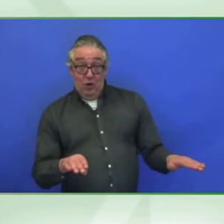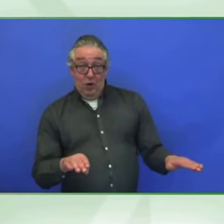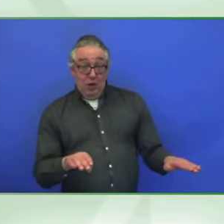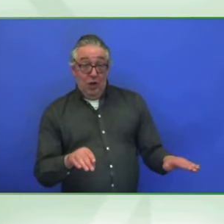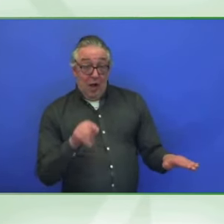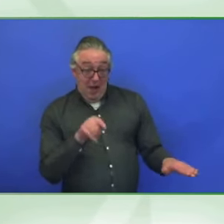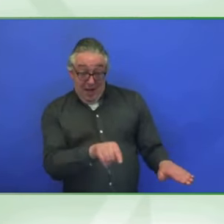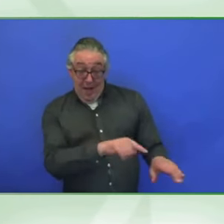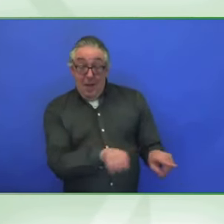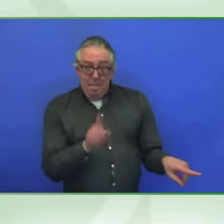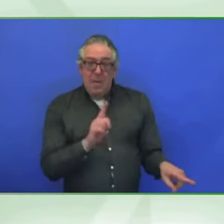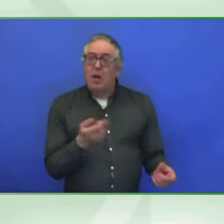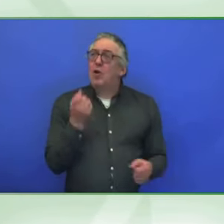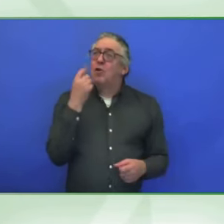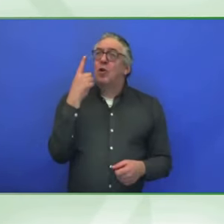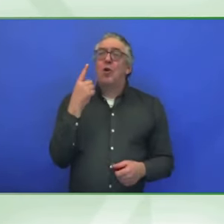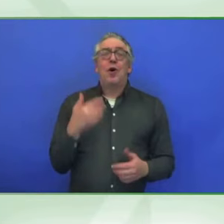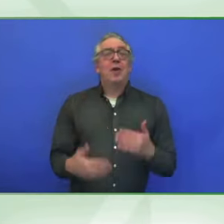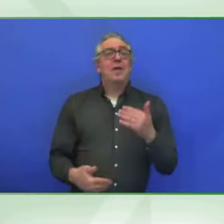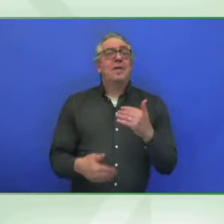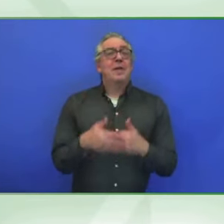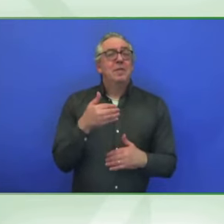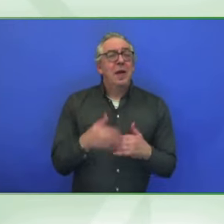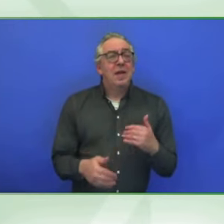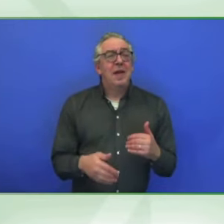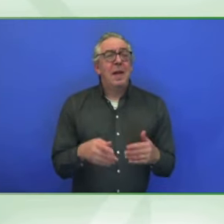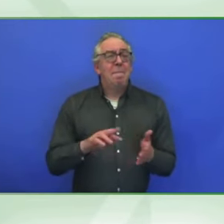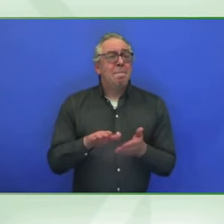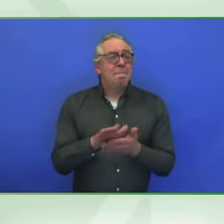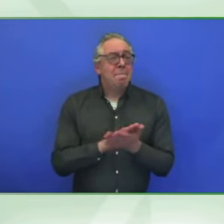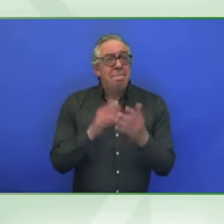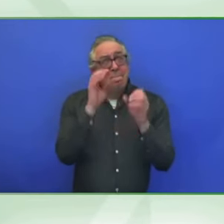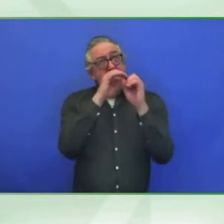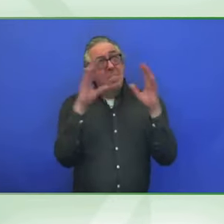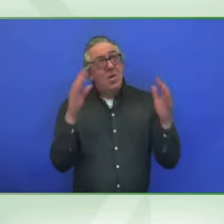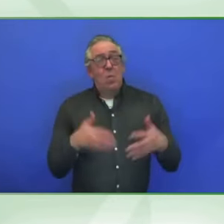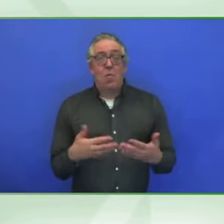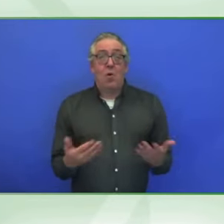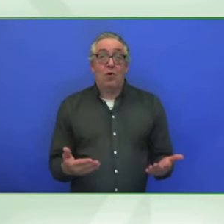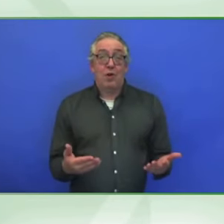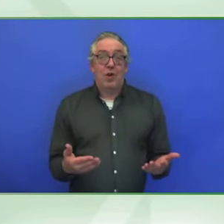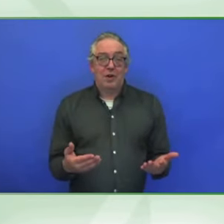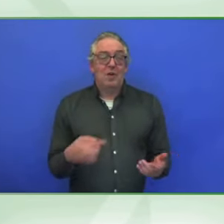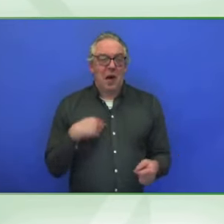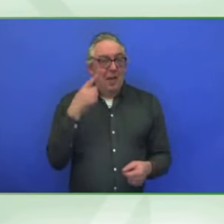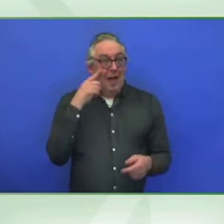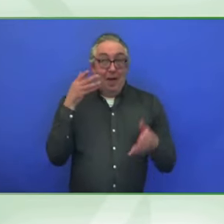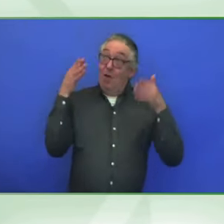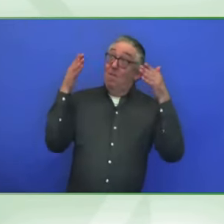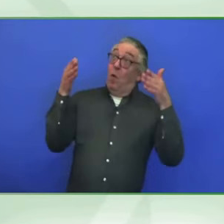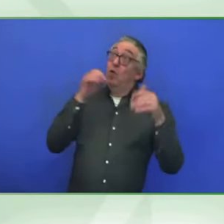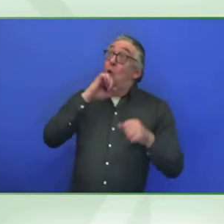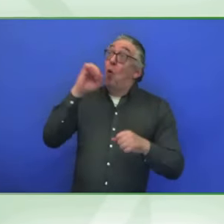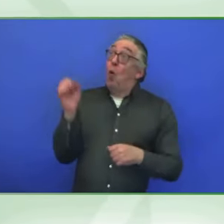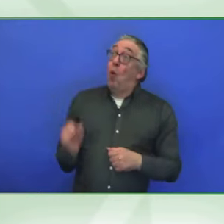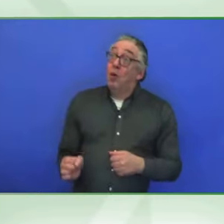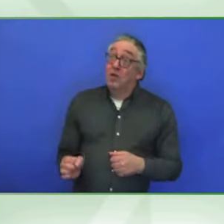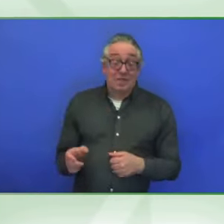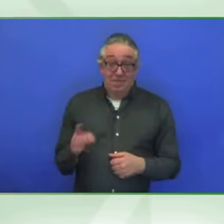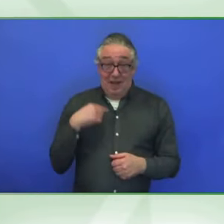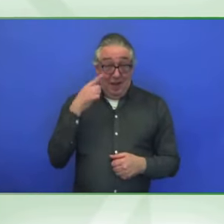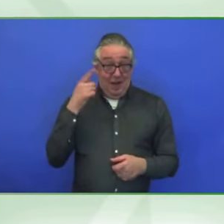a person with lived experience. And, um, yes, that's, that's where I think we need to, we really need to start looking at, um,